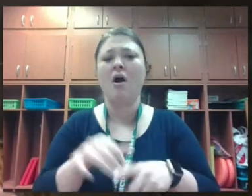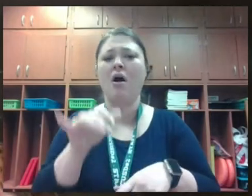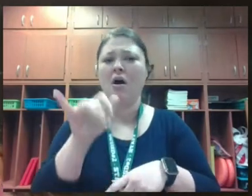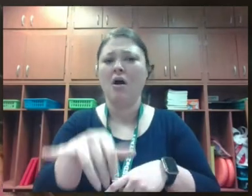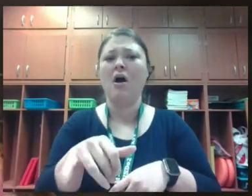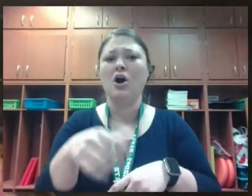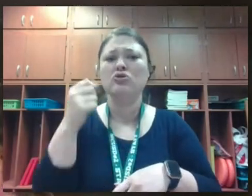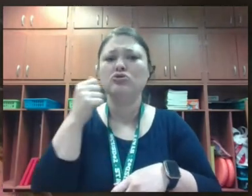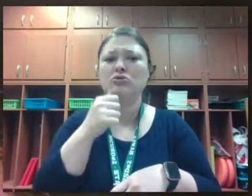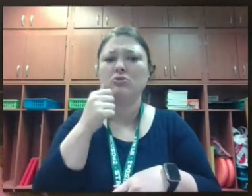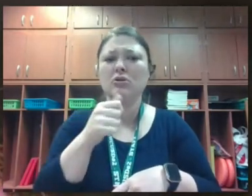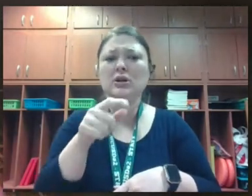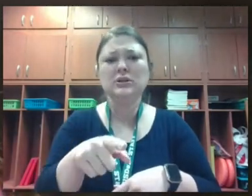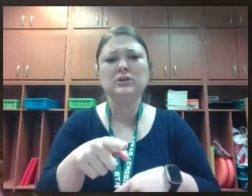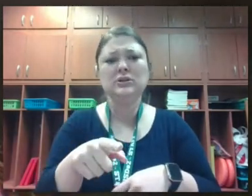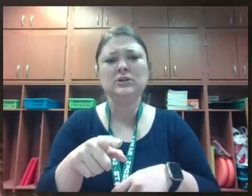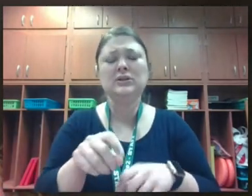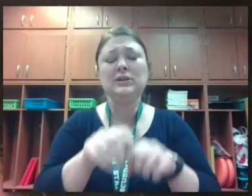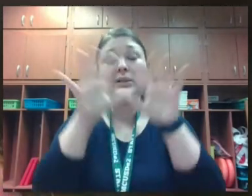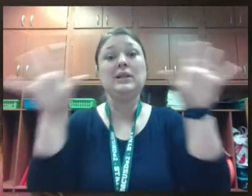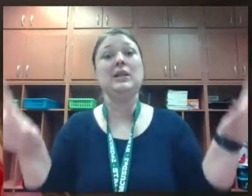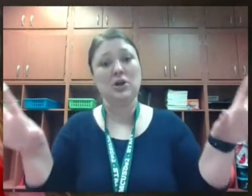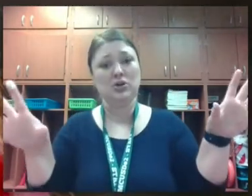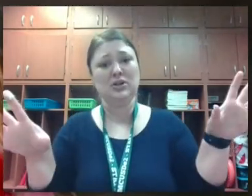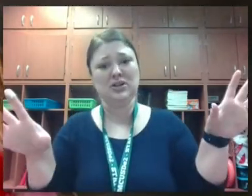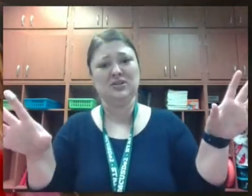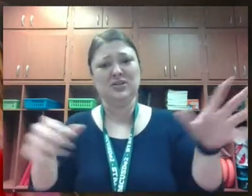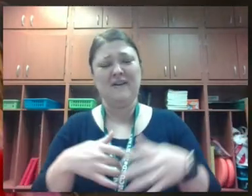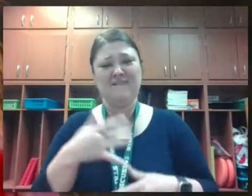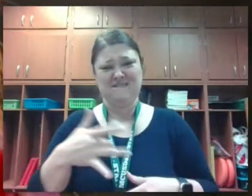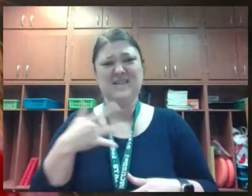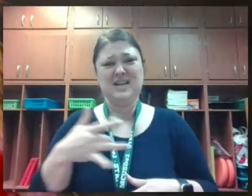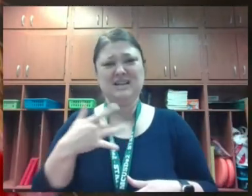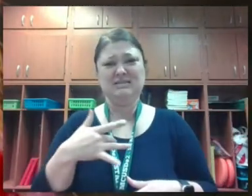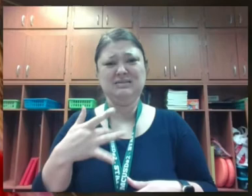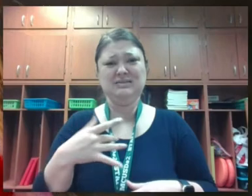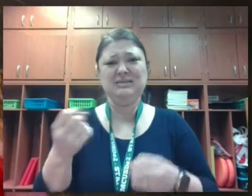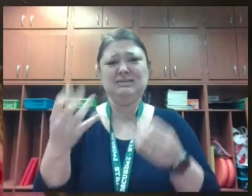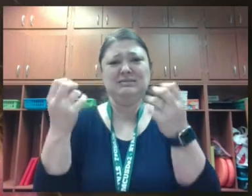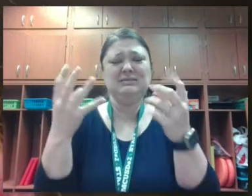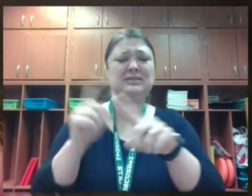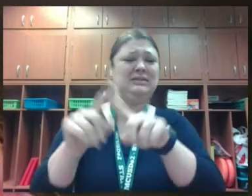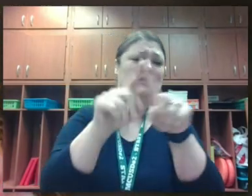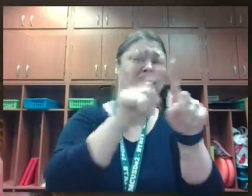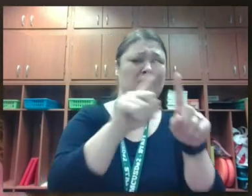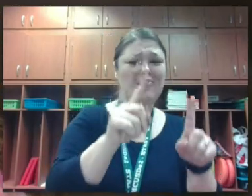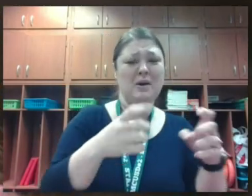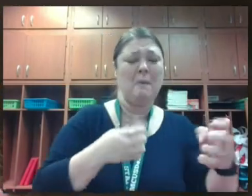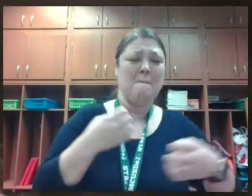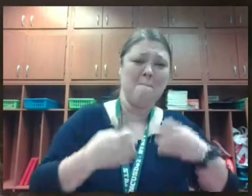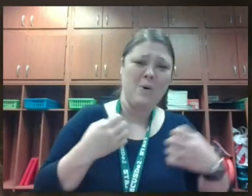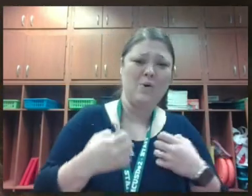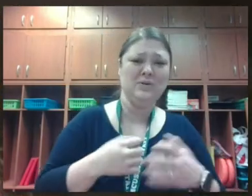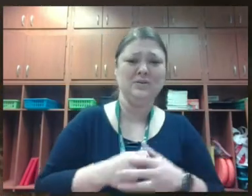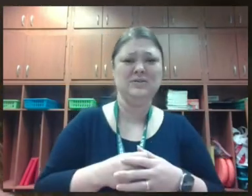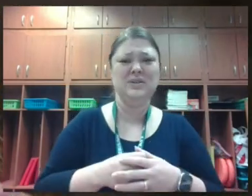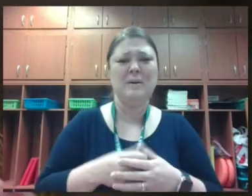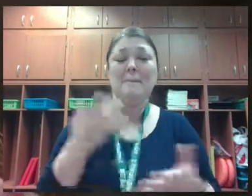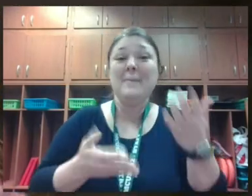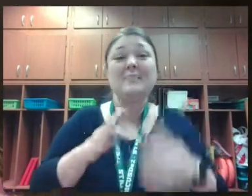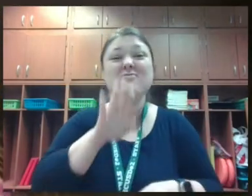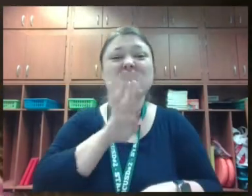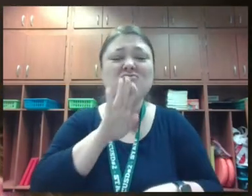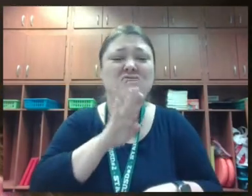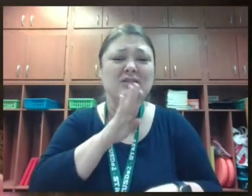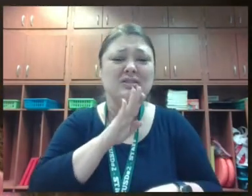this girl is clearly experiencing a lot of feelings and emotions and it can be really frustrating